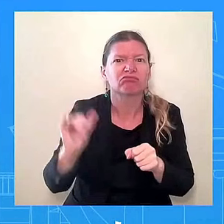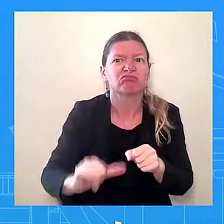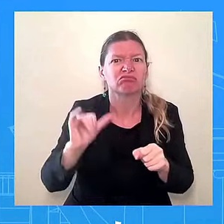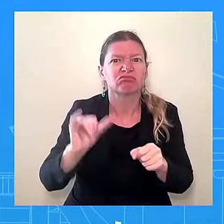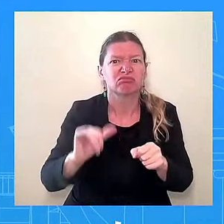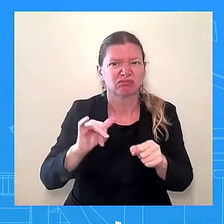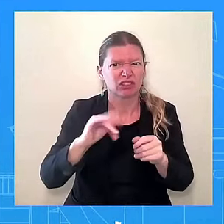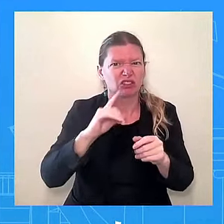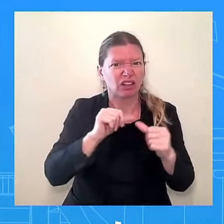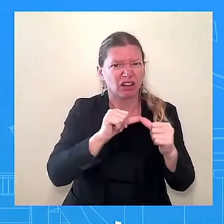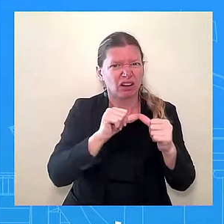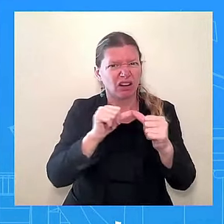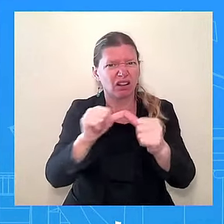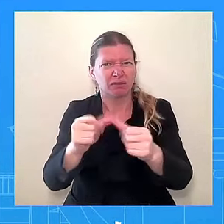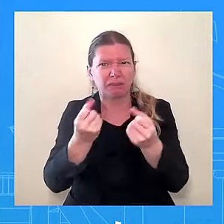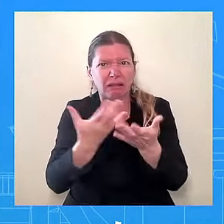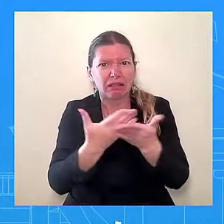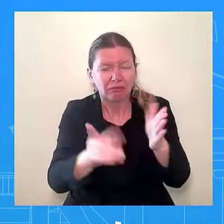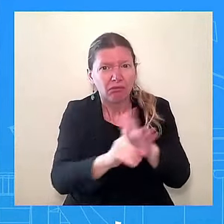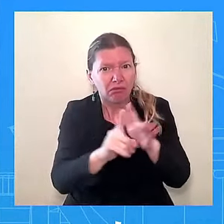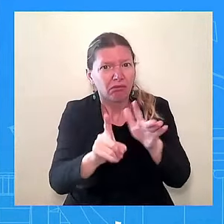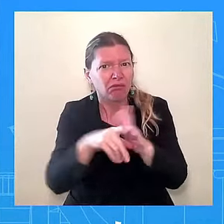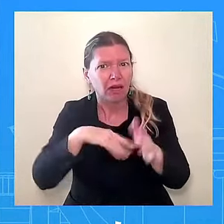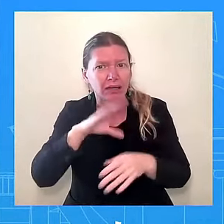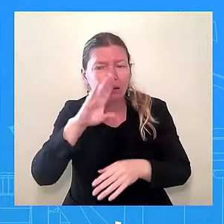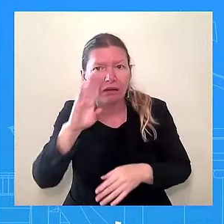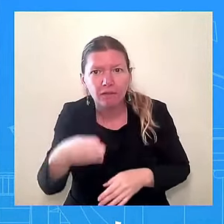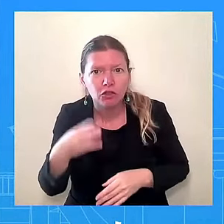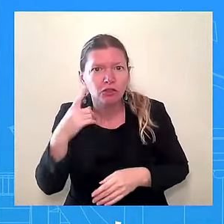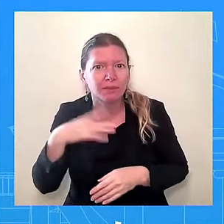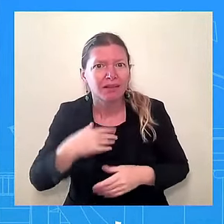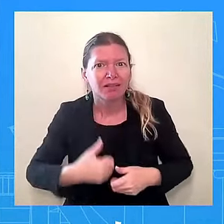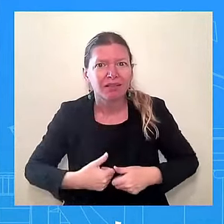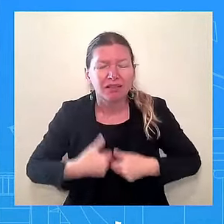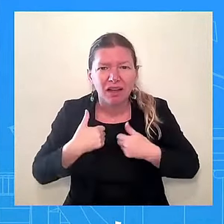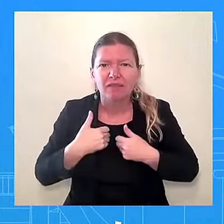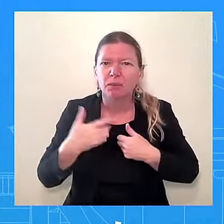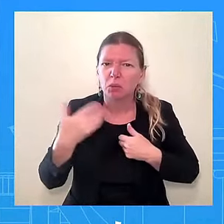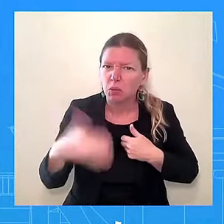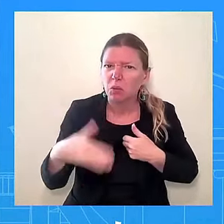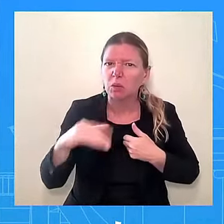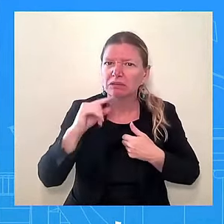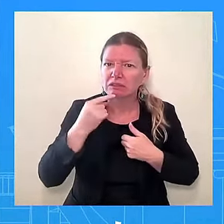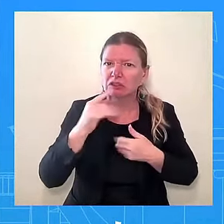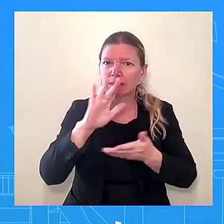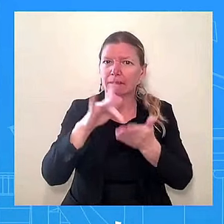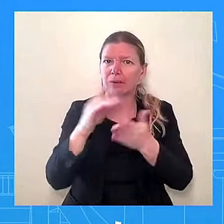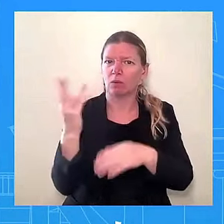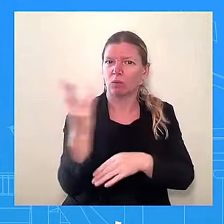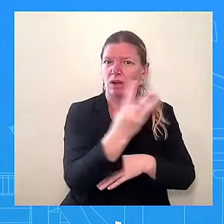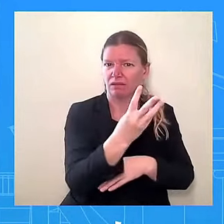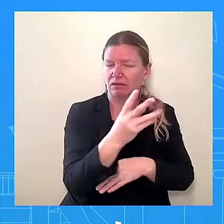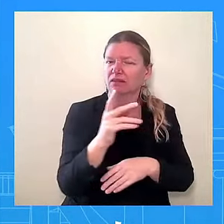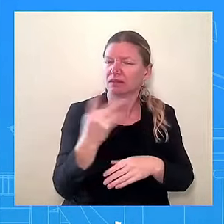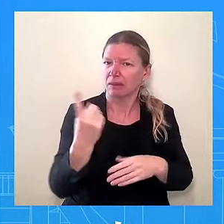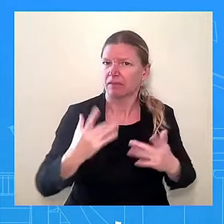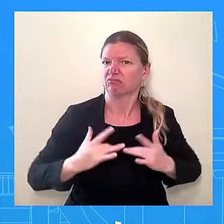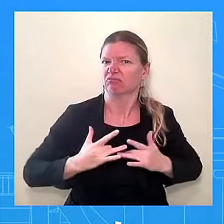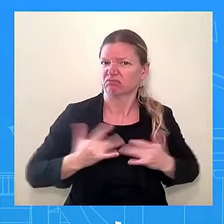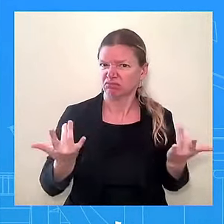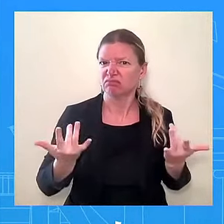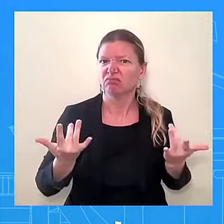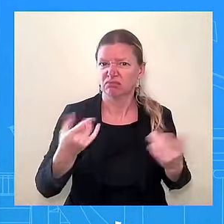you that there's something going on here, which is why it's important for this administration and for future administrations to continue to invest in climate-smart practices.